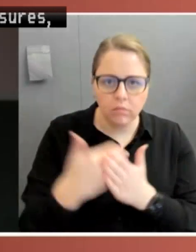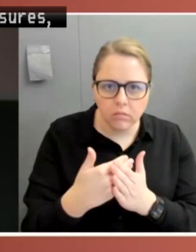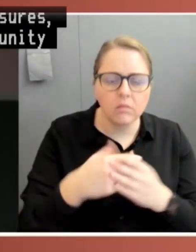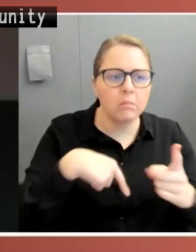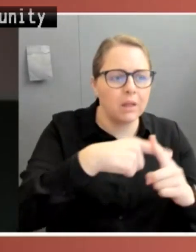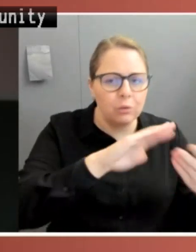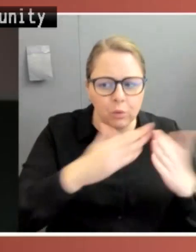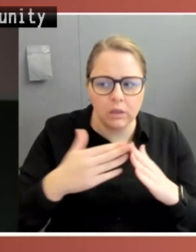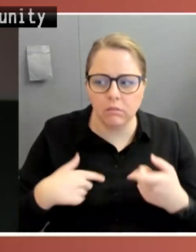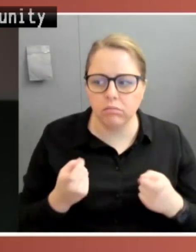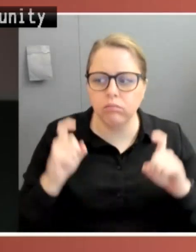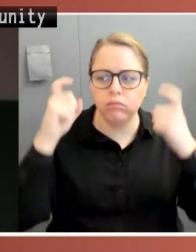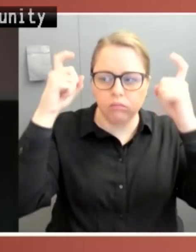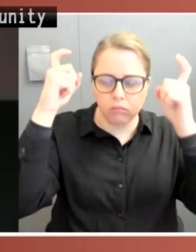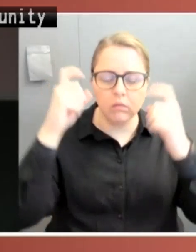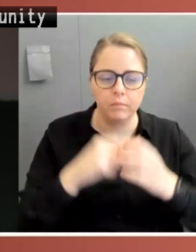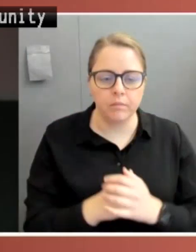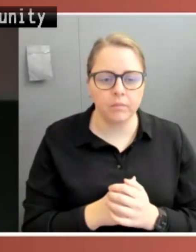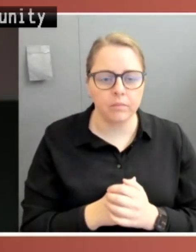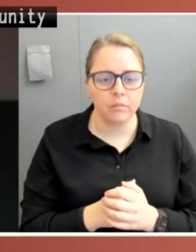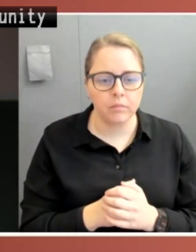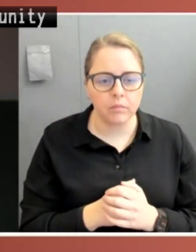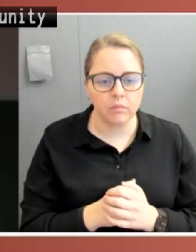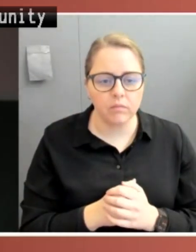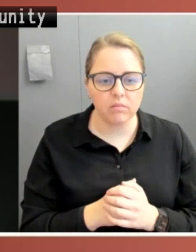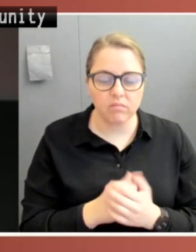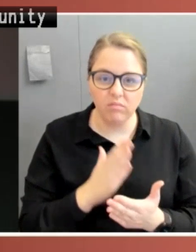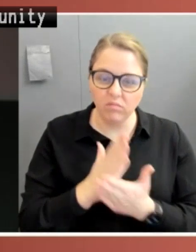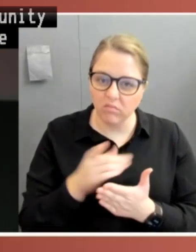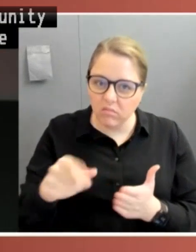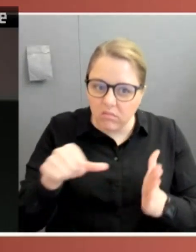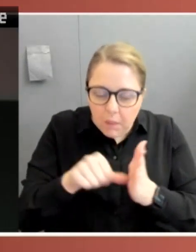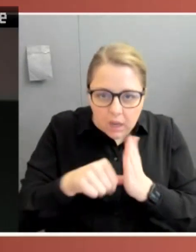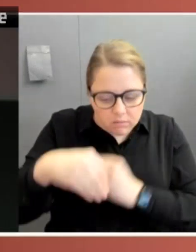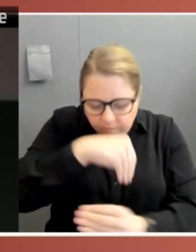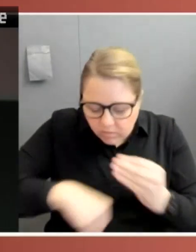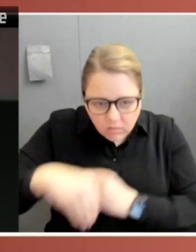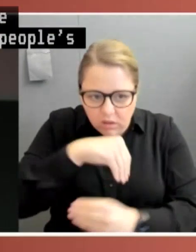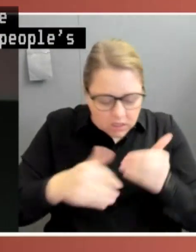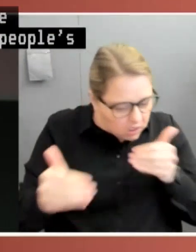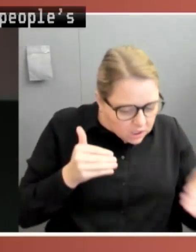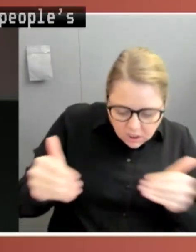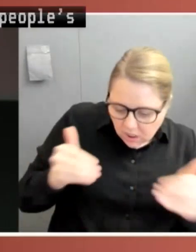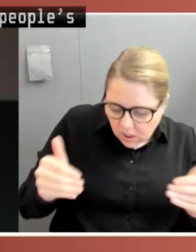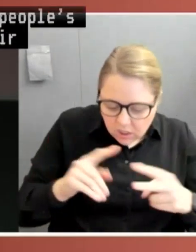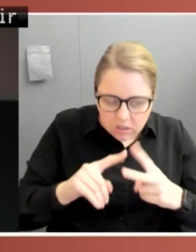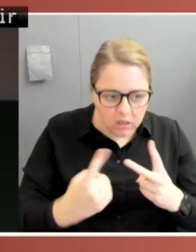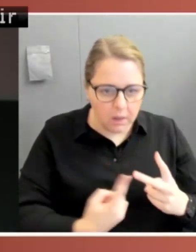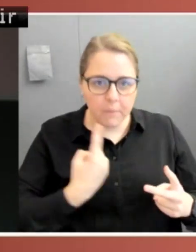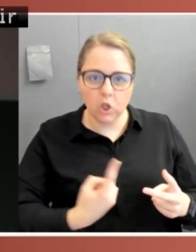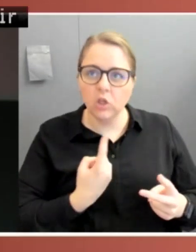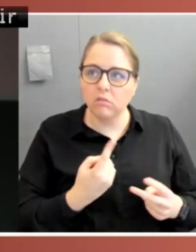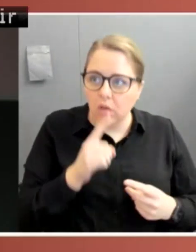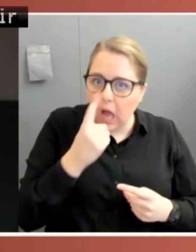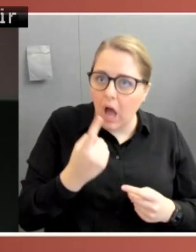with the extraordinary impact upon people's economic liberties and their personal liberties, posed a grave challenge to